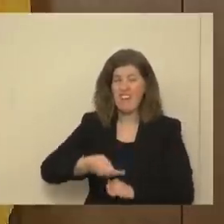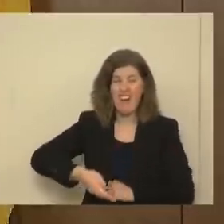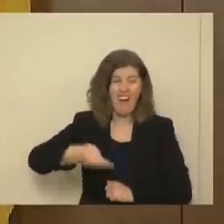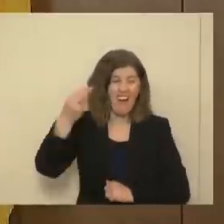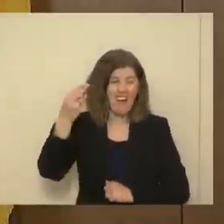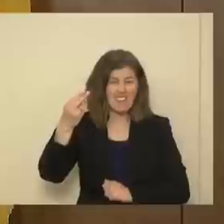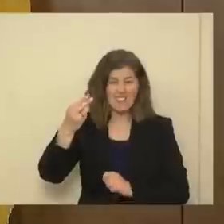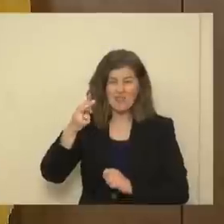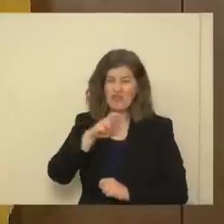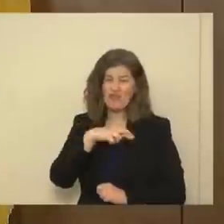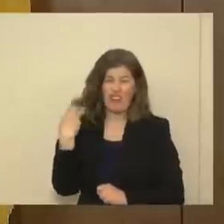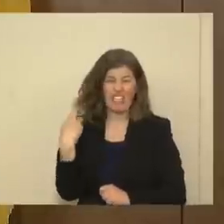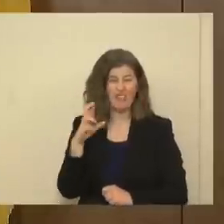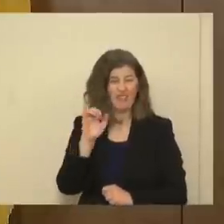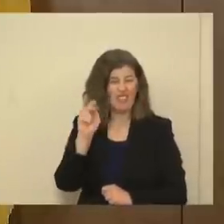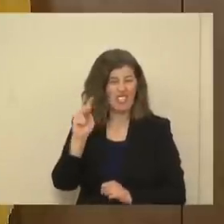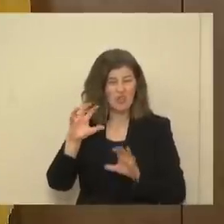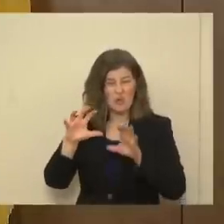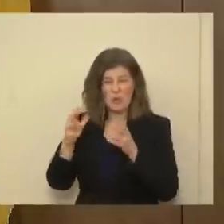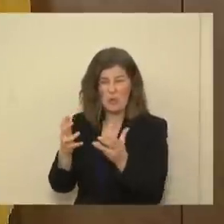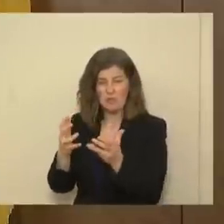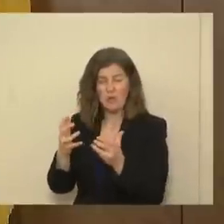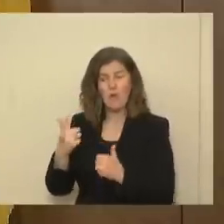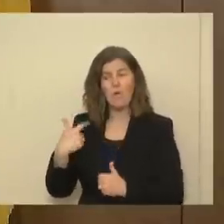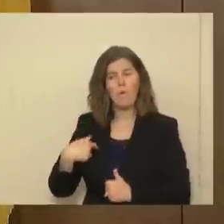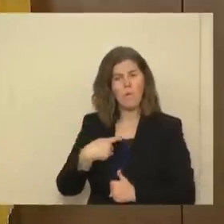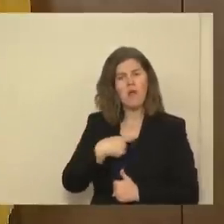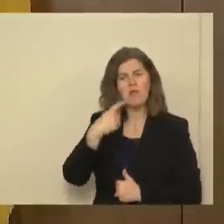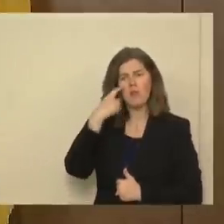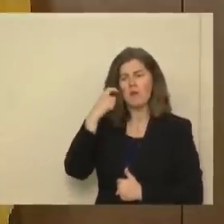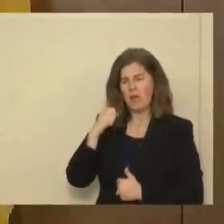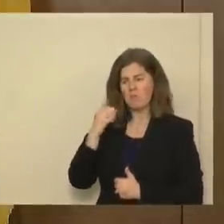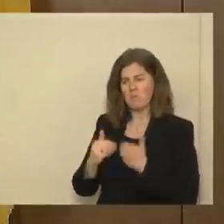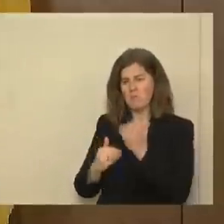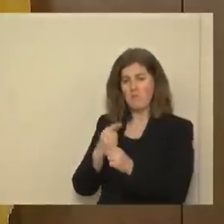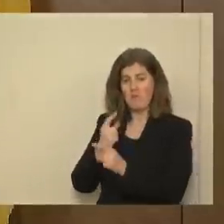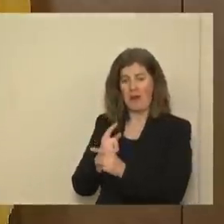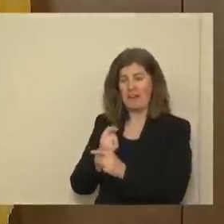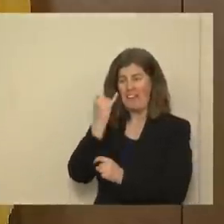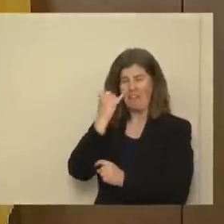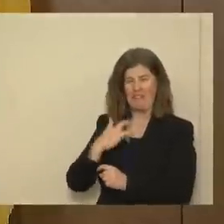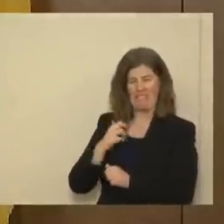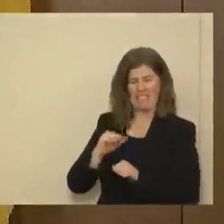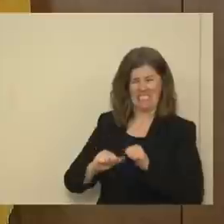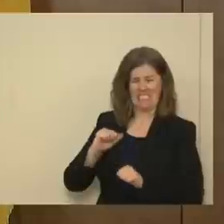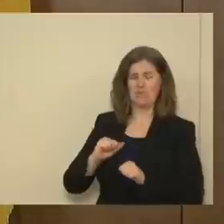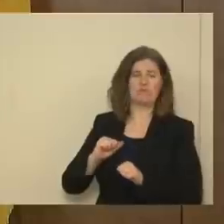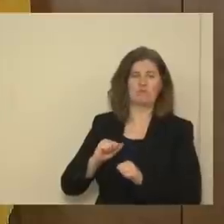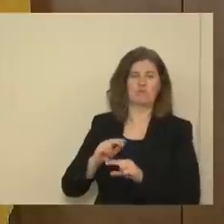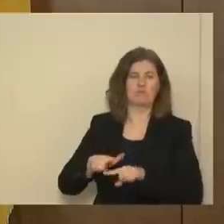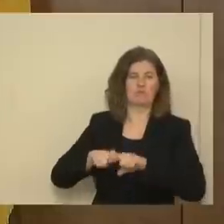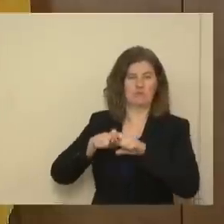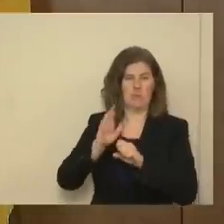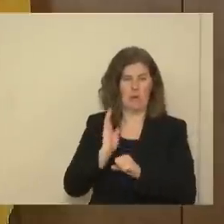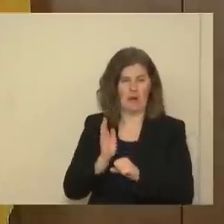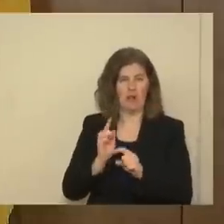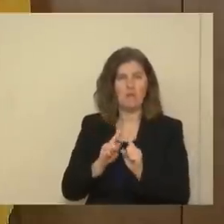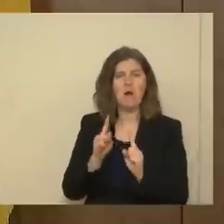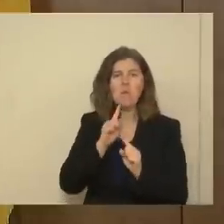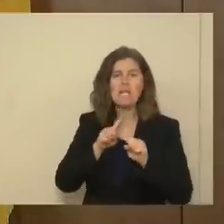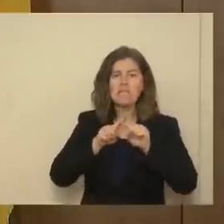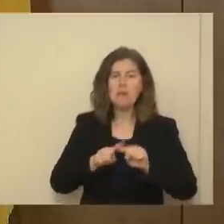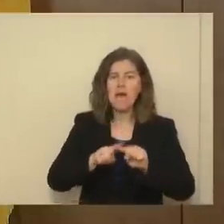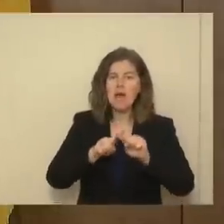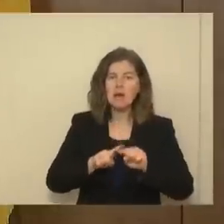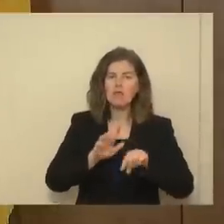groups. We think we can do it right, otherwise we wouldn't do it at all. But it really is dependent